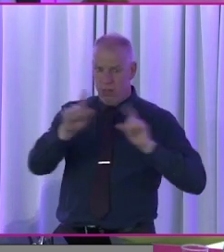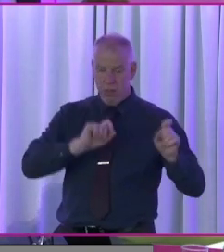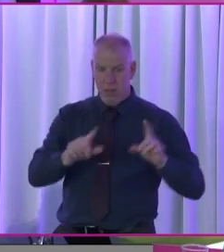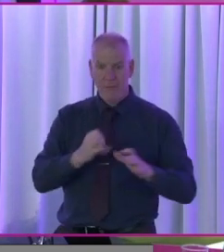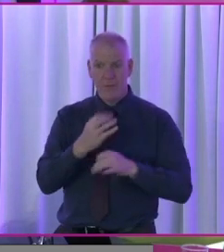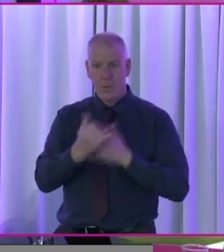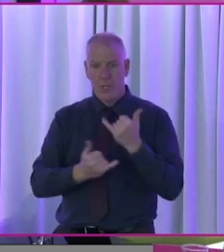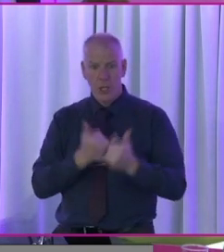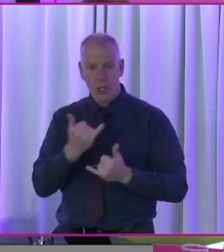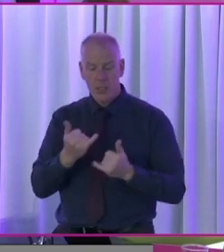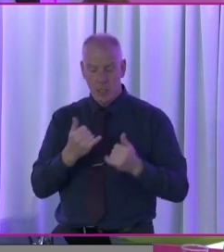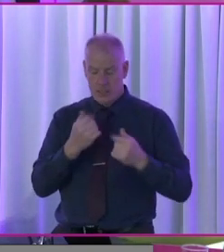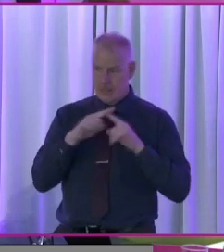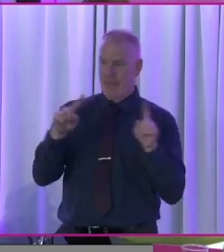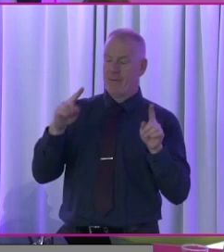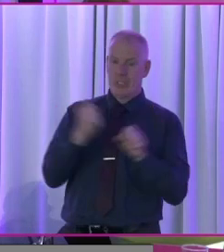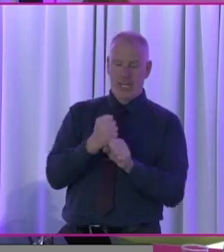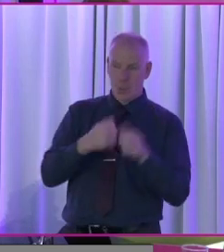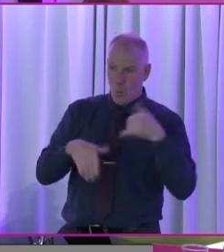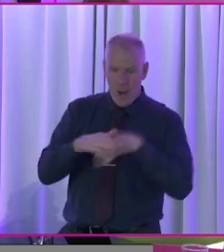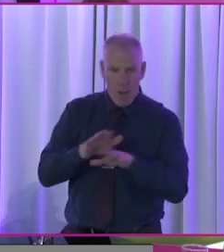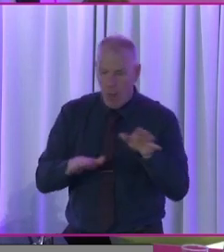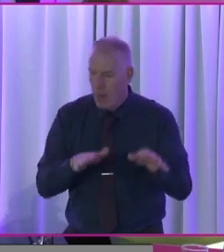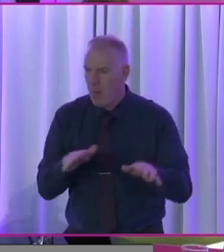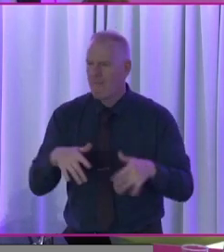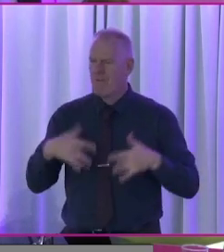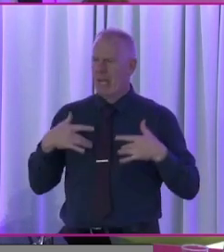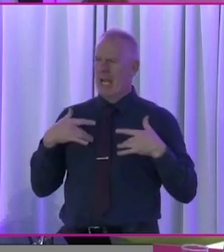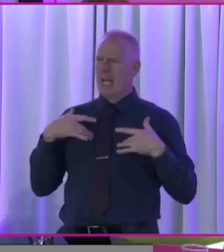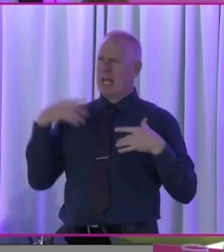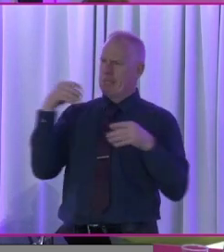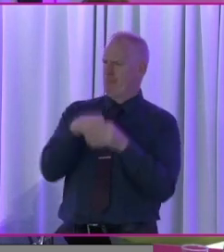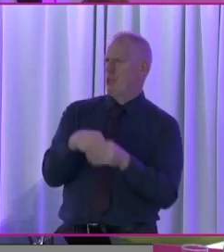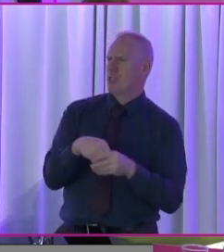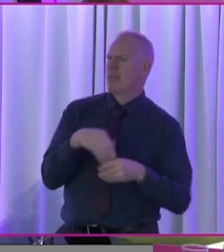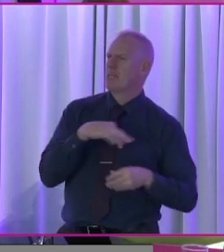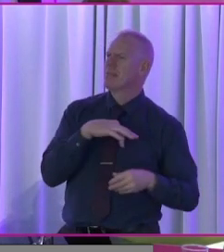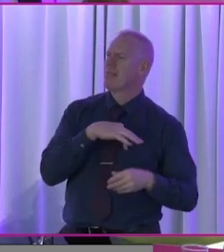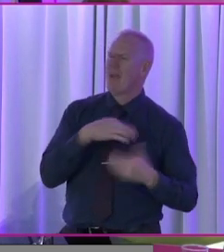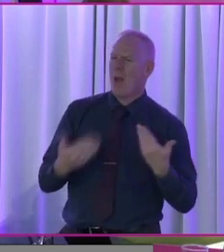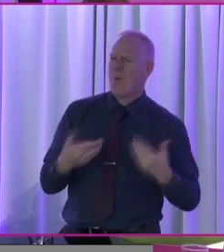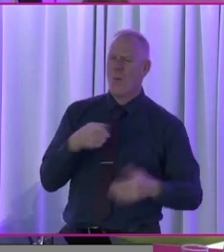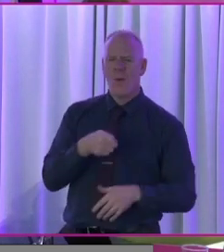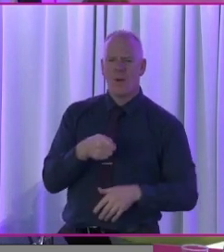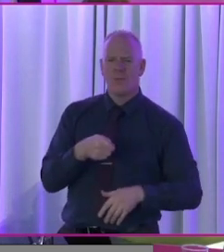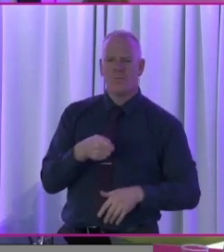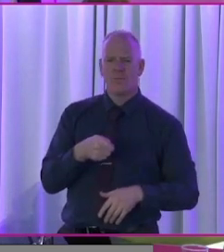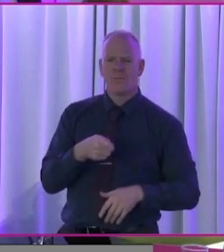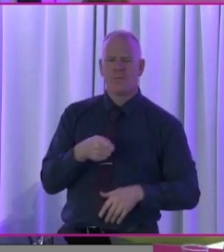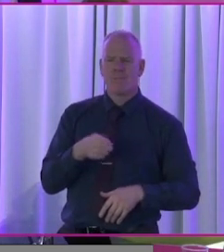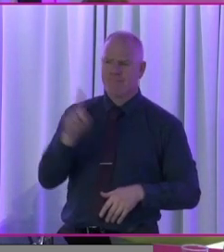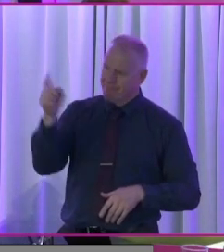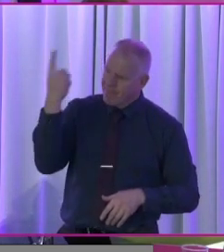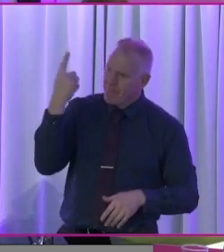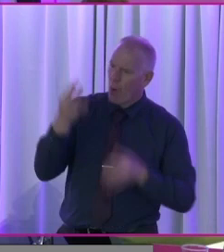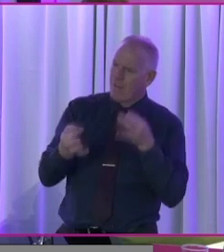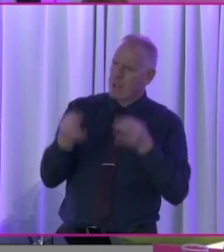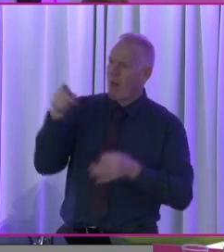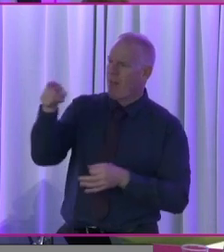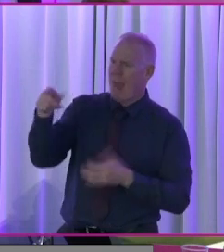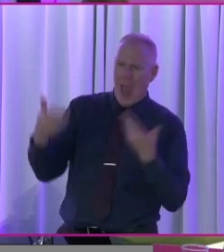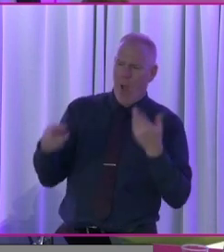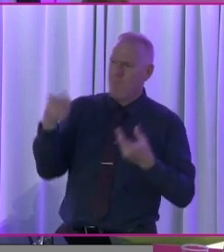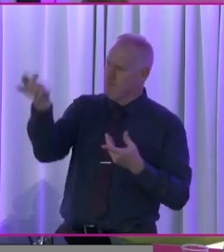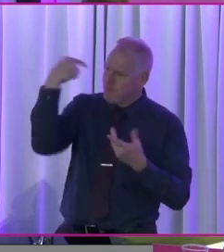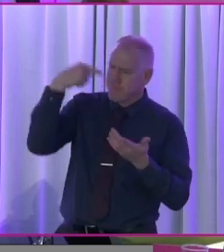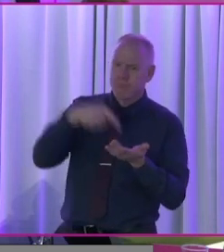couple of years. And it's very hard for people to have a sense of real participation, participation, been able to hold to account officials, representatives,